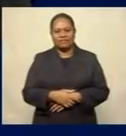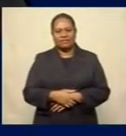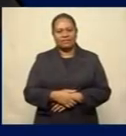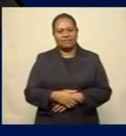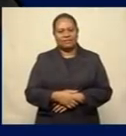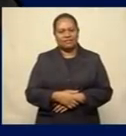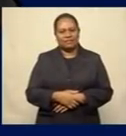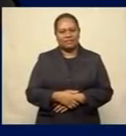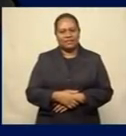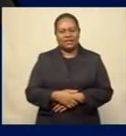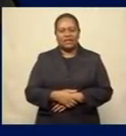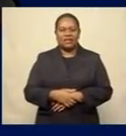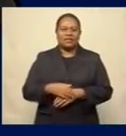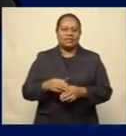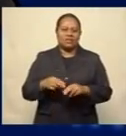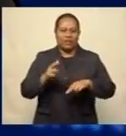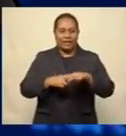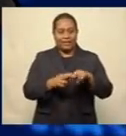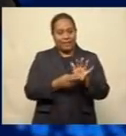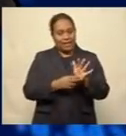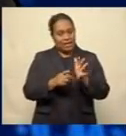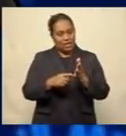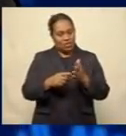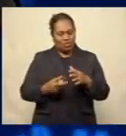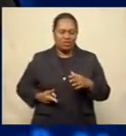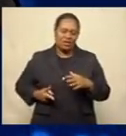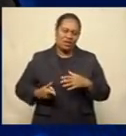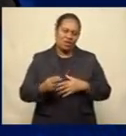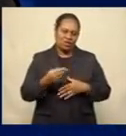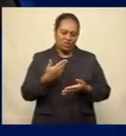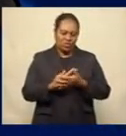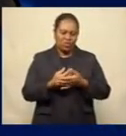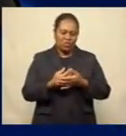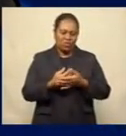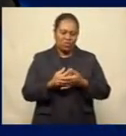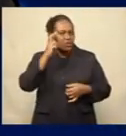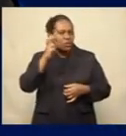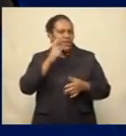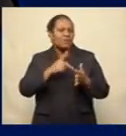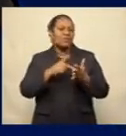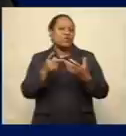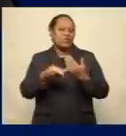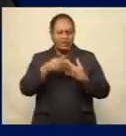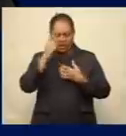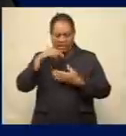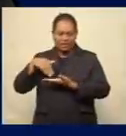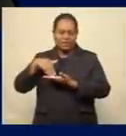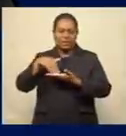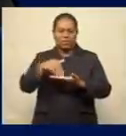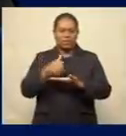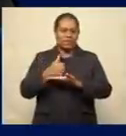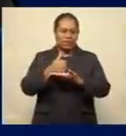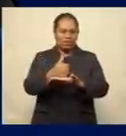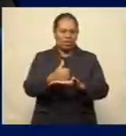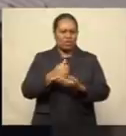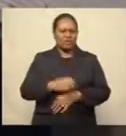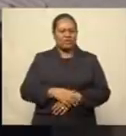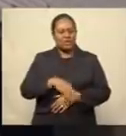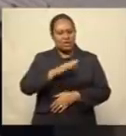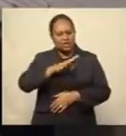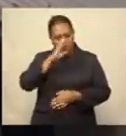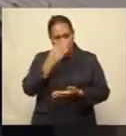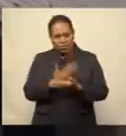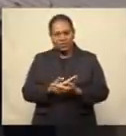The Fiji National University has launched two online training programs to support students taking higher degrees by research.